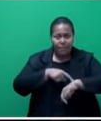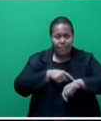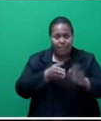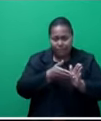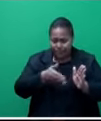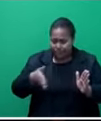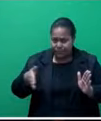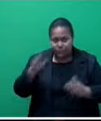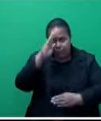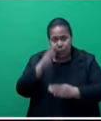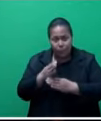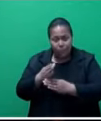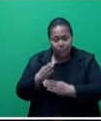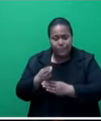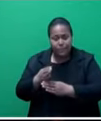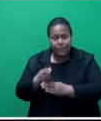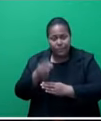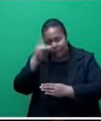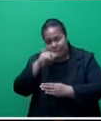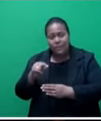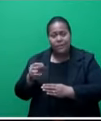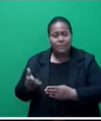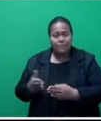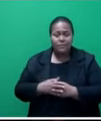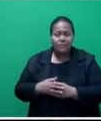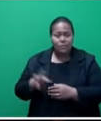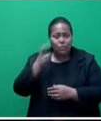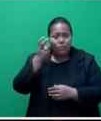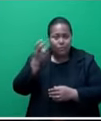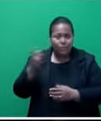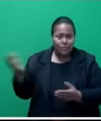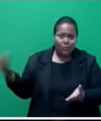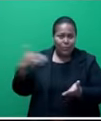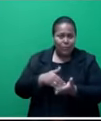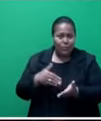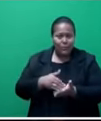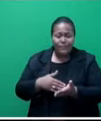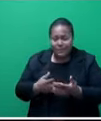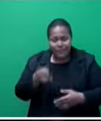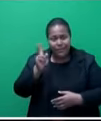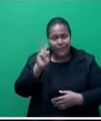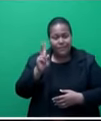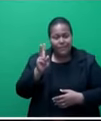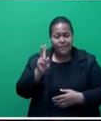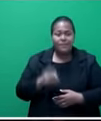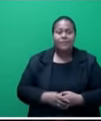or hoping in which we would be able to get tourism back on track to some extent